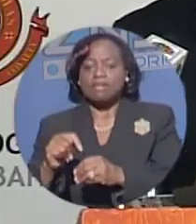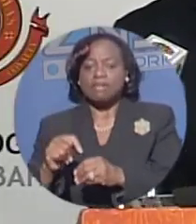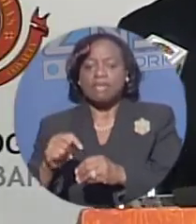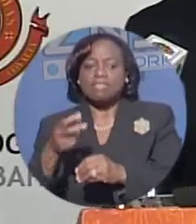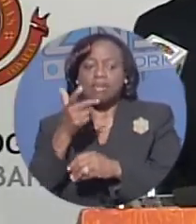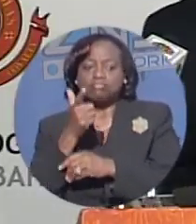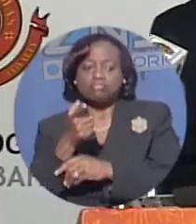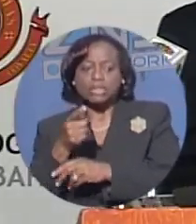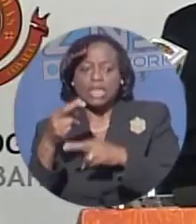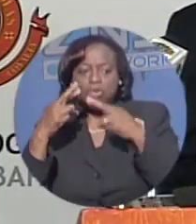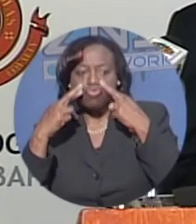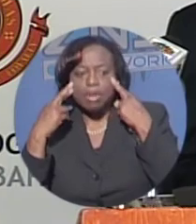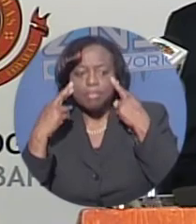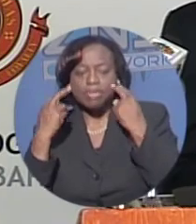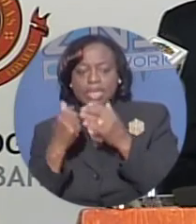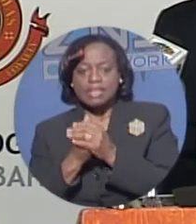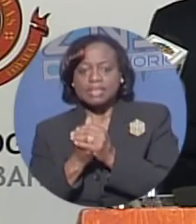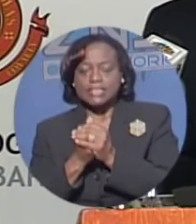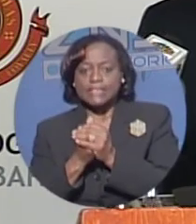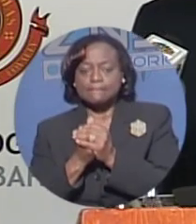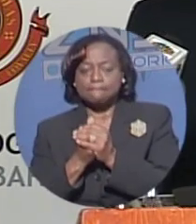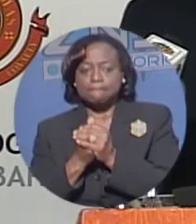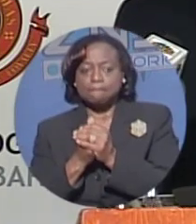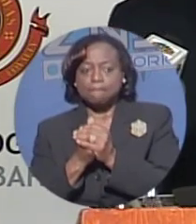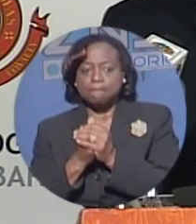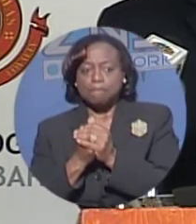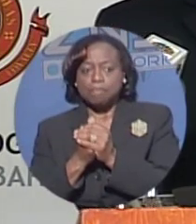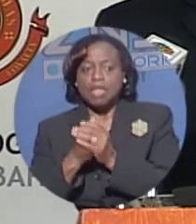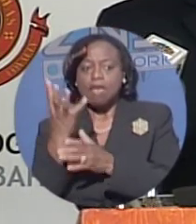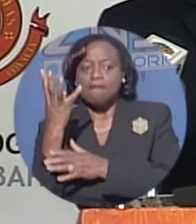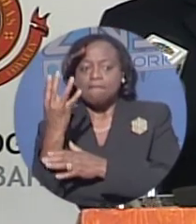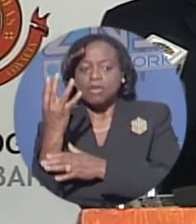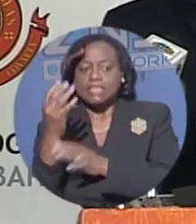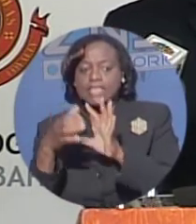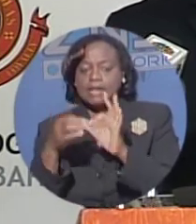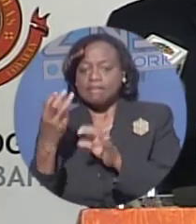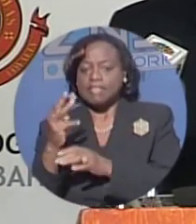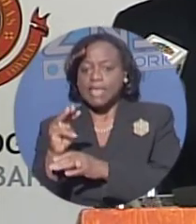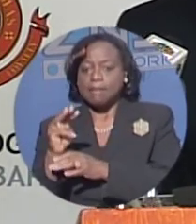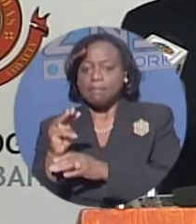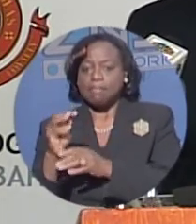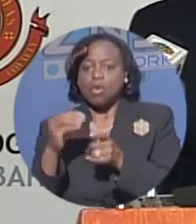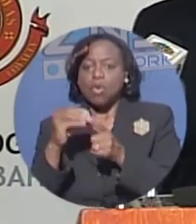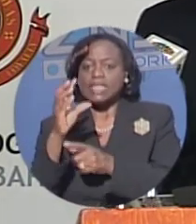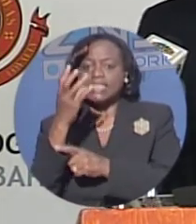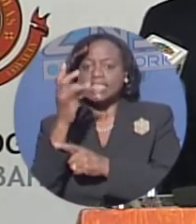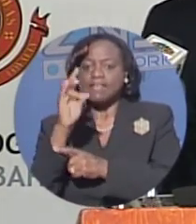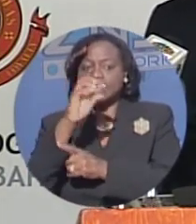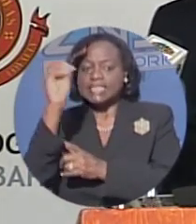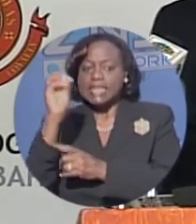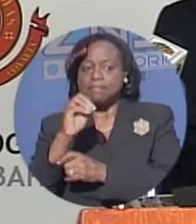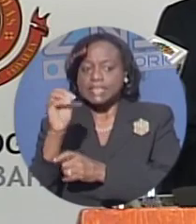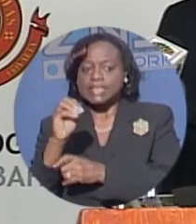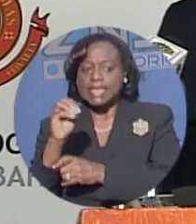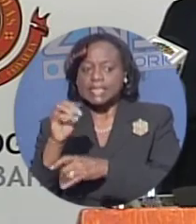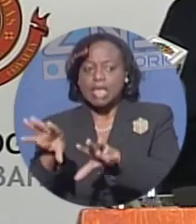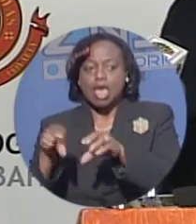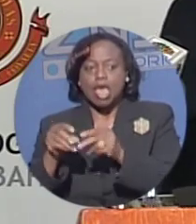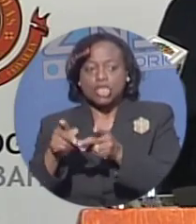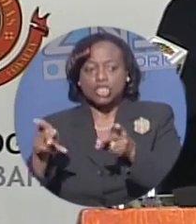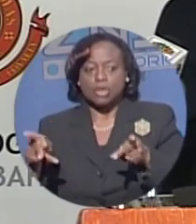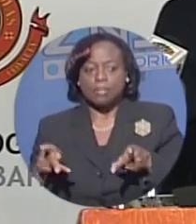in 2011, 14 of them, or 17 percent, took place